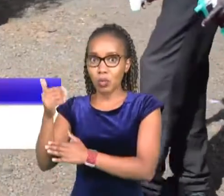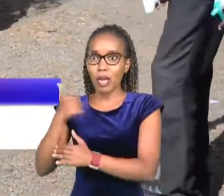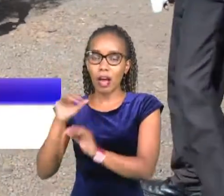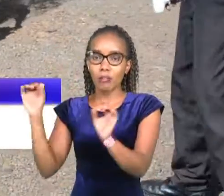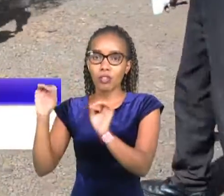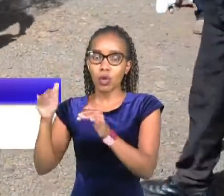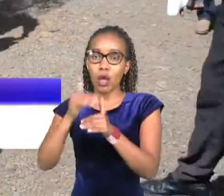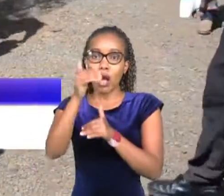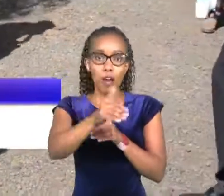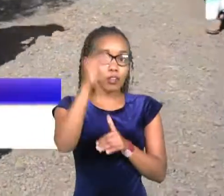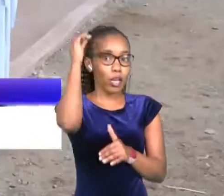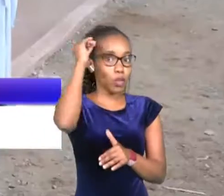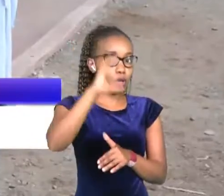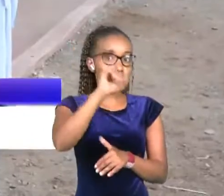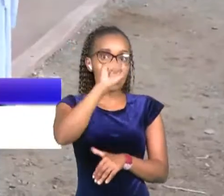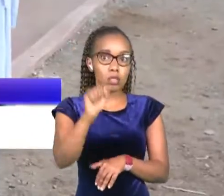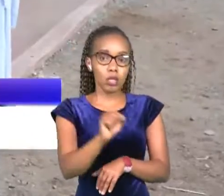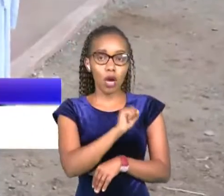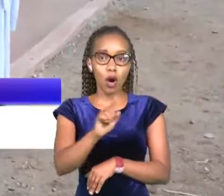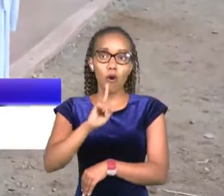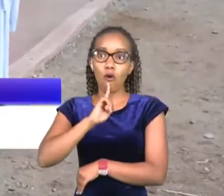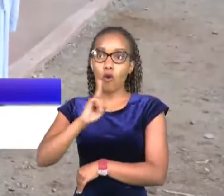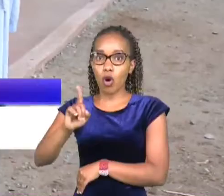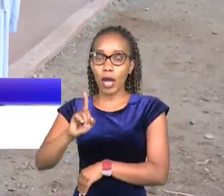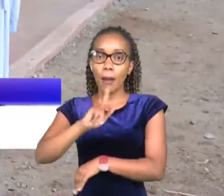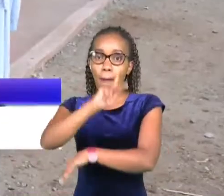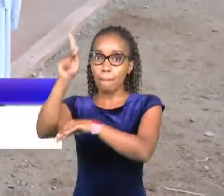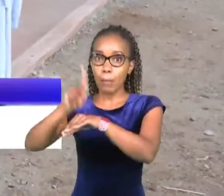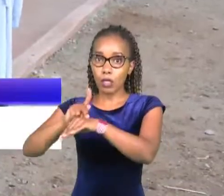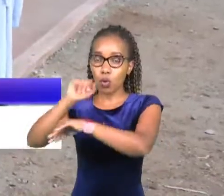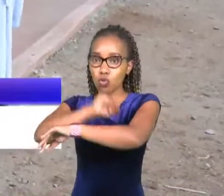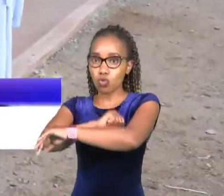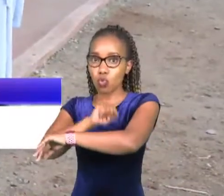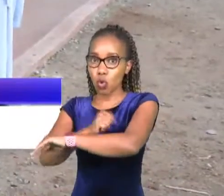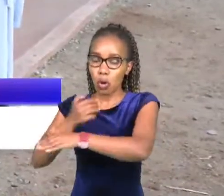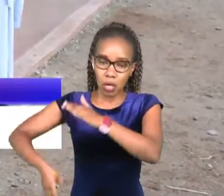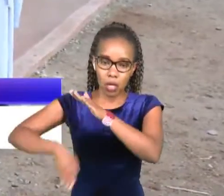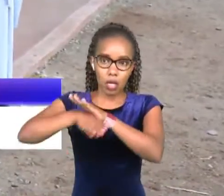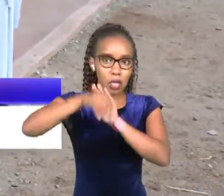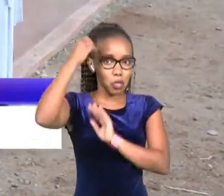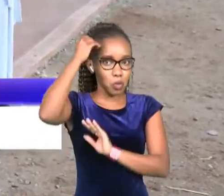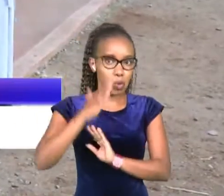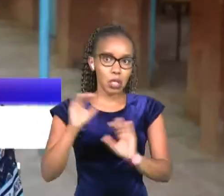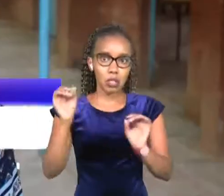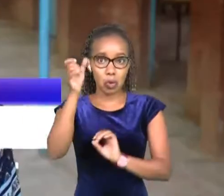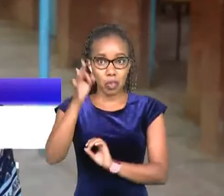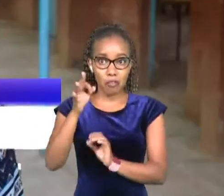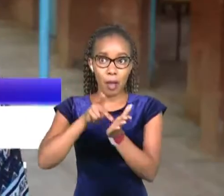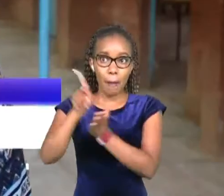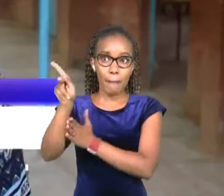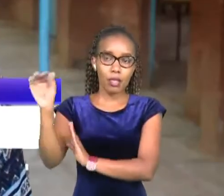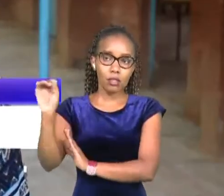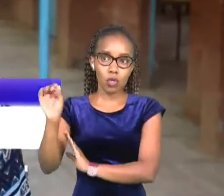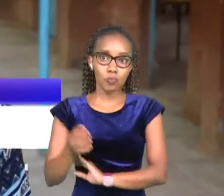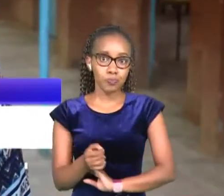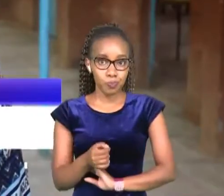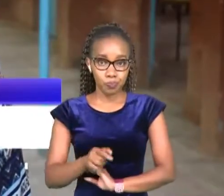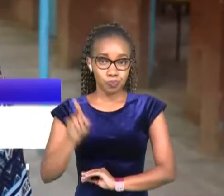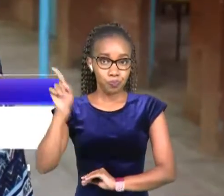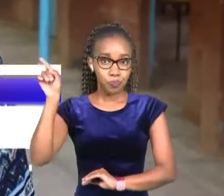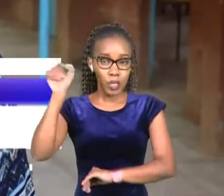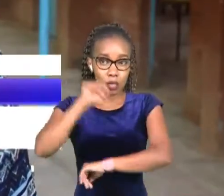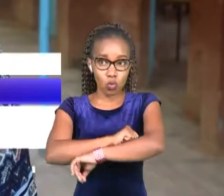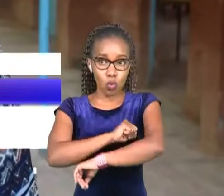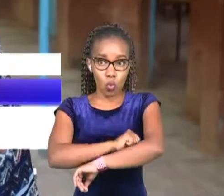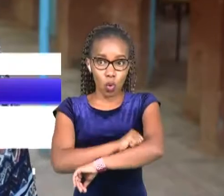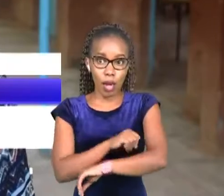she has professor george magoha directing heads of schools not to send students home for lack of school fees for this school it